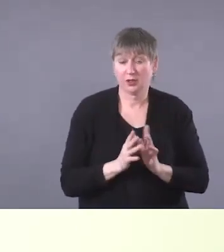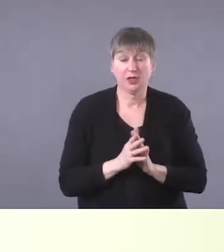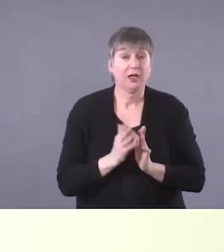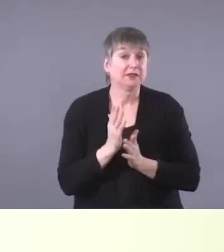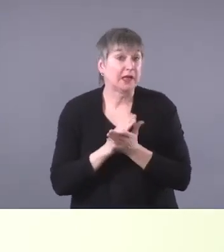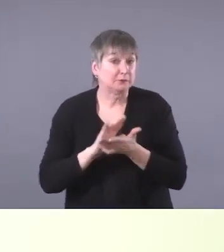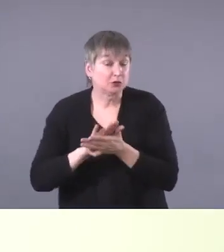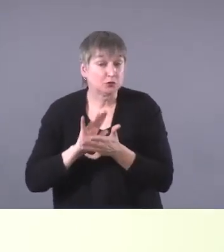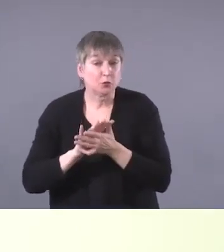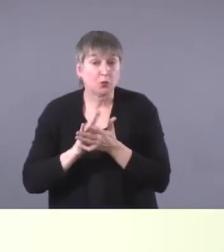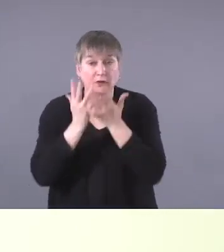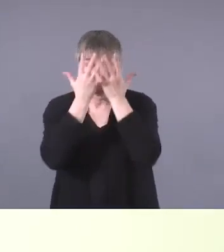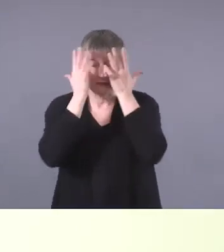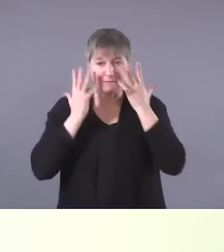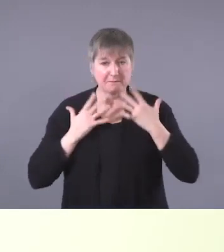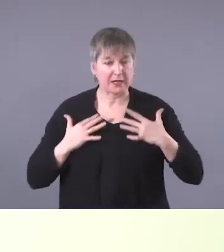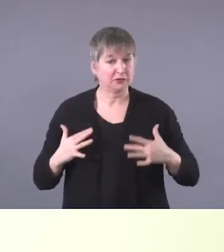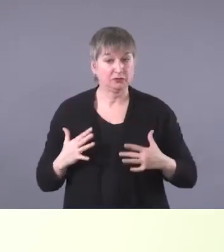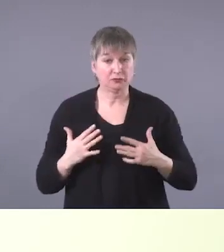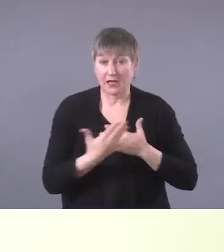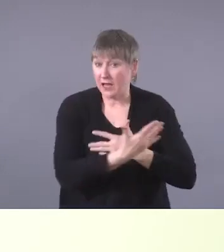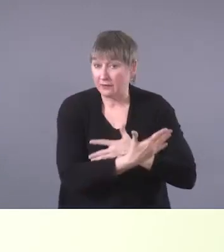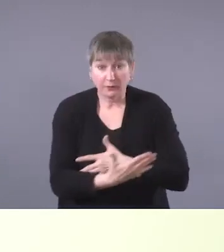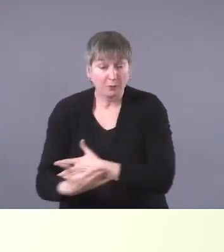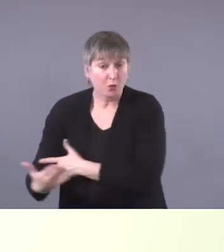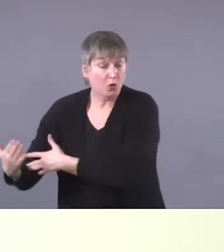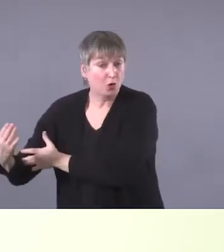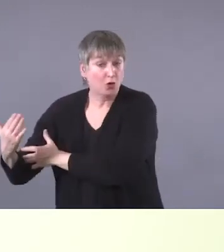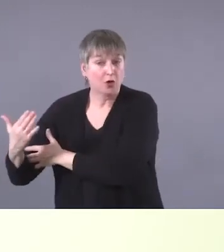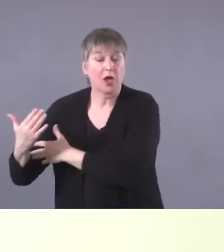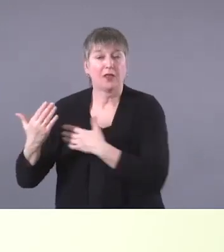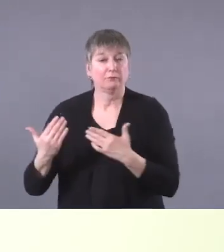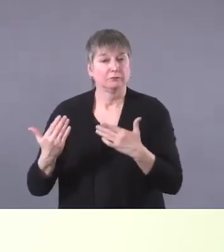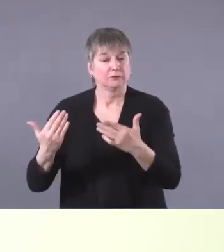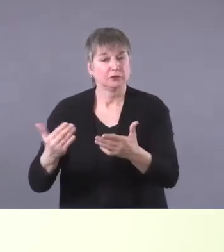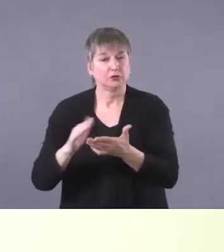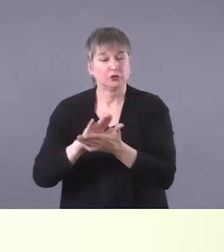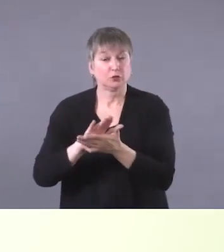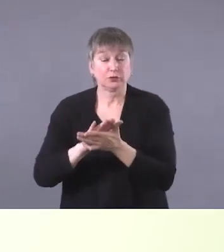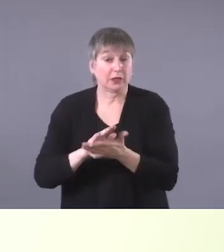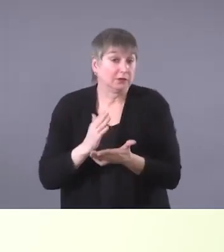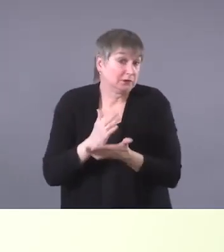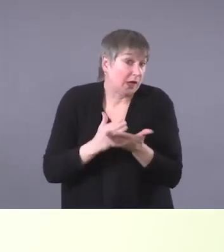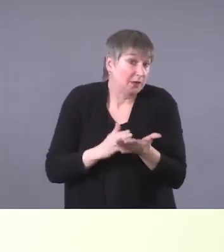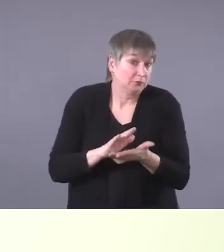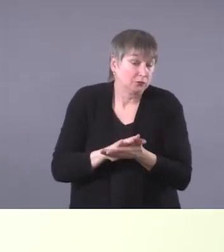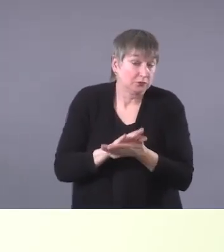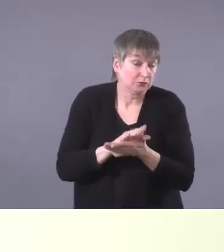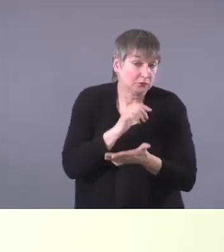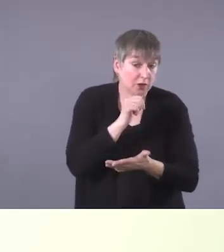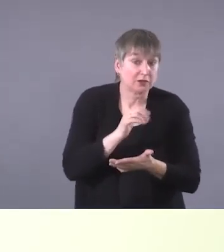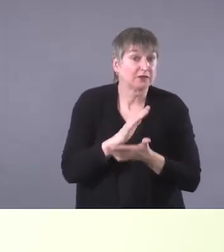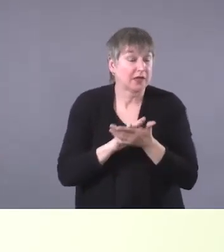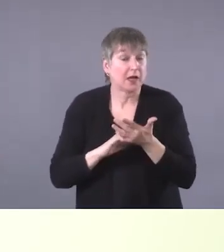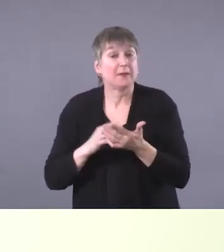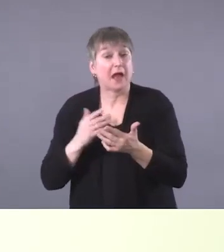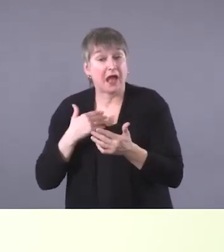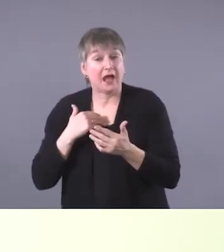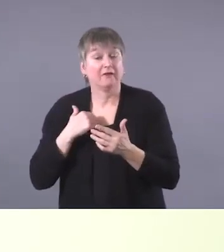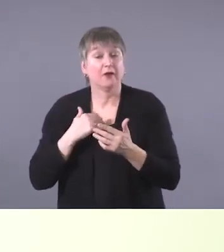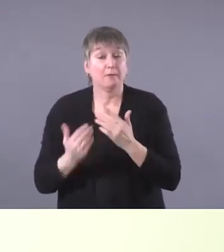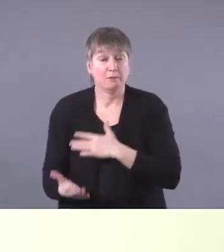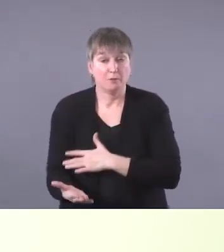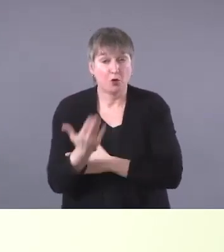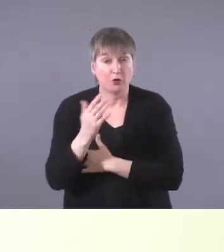morning before, um, they settle into their classes. Um, some schools have a round dance in the mornings or